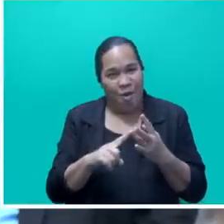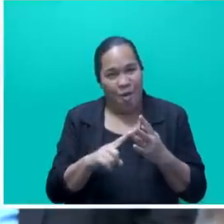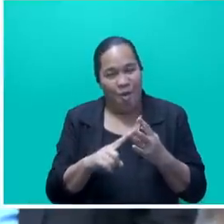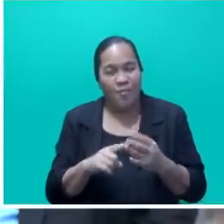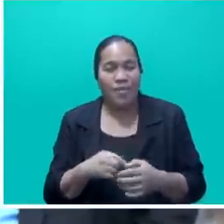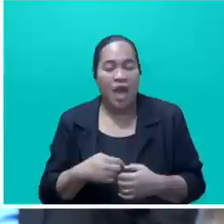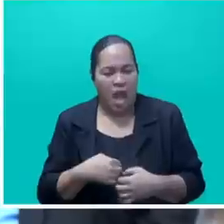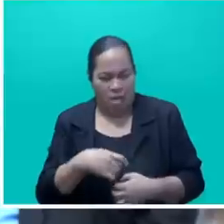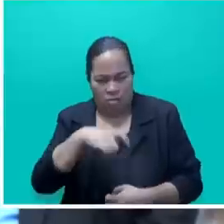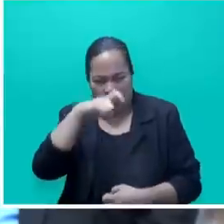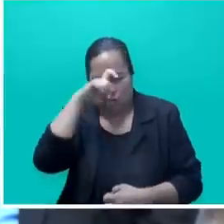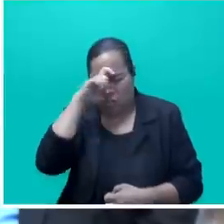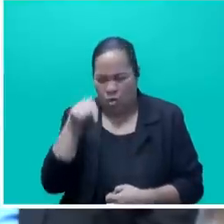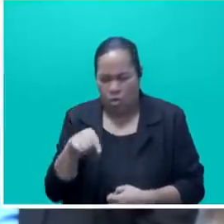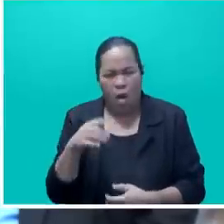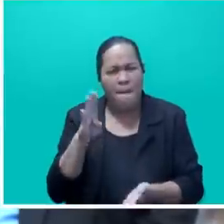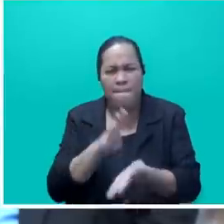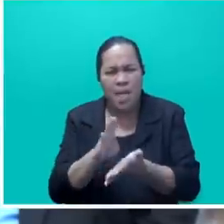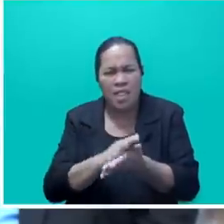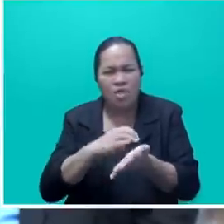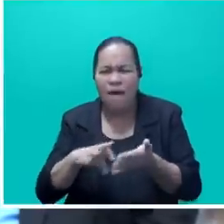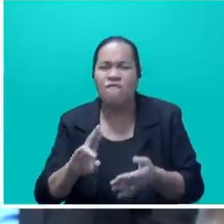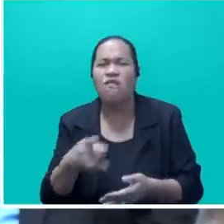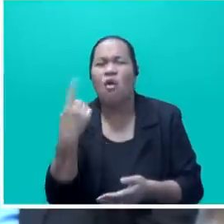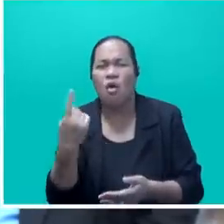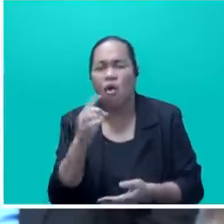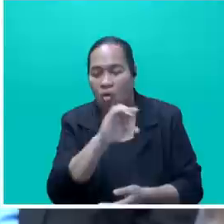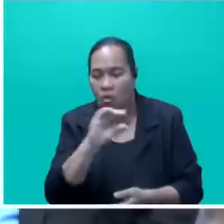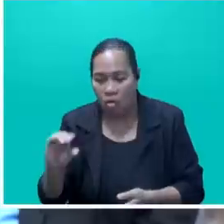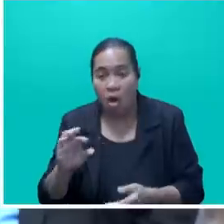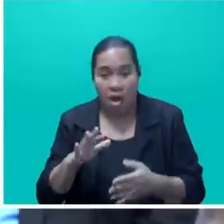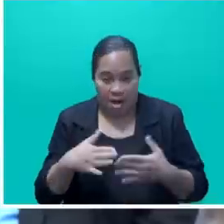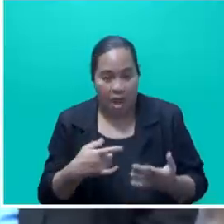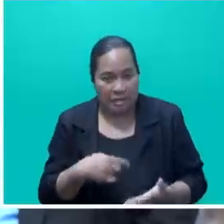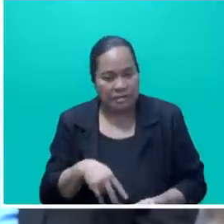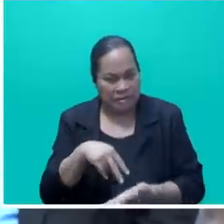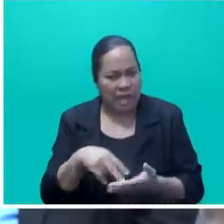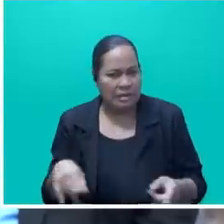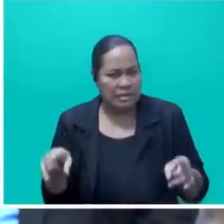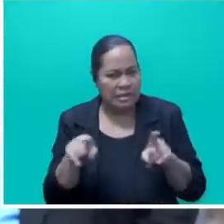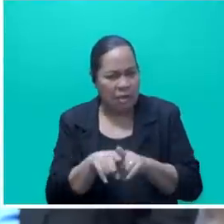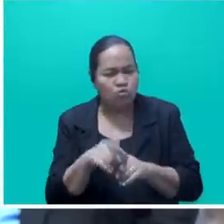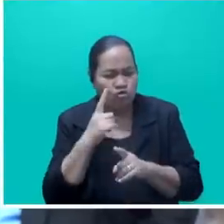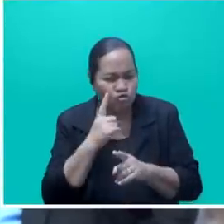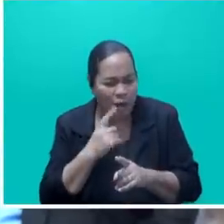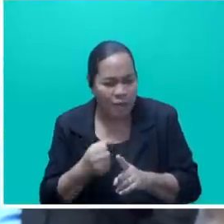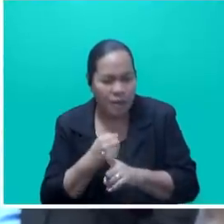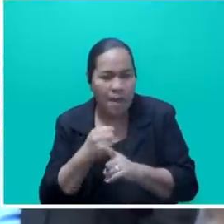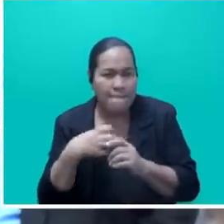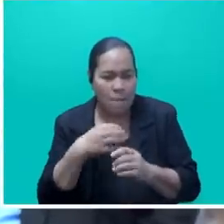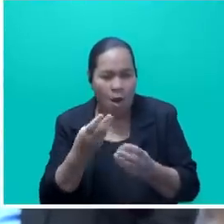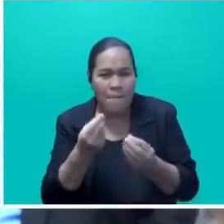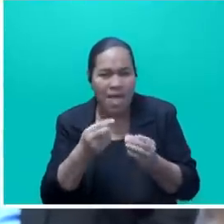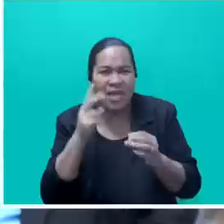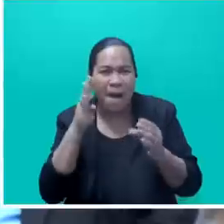I questioned who the billions were for. I stand by that today as we strive for a more equitable sharing of the